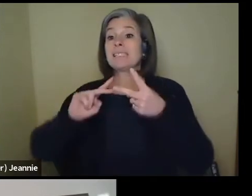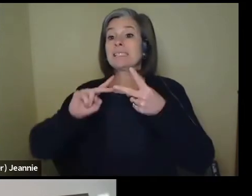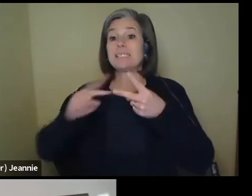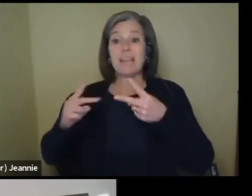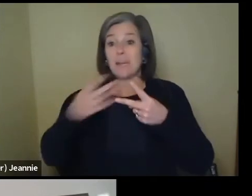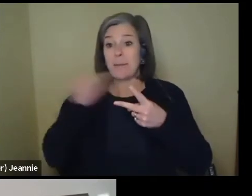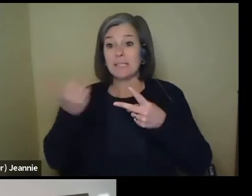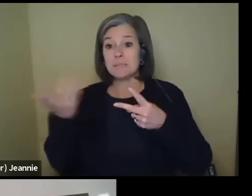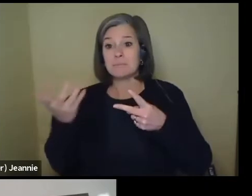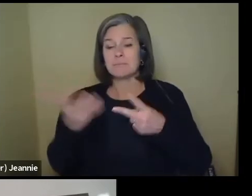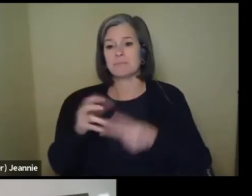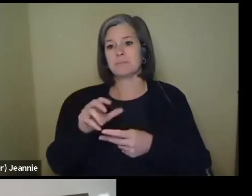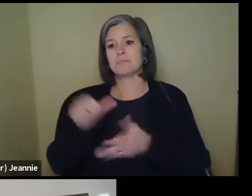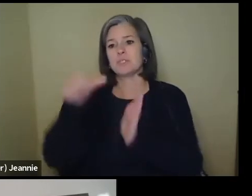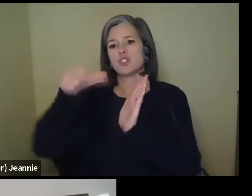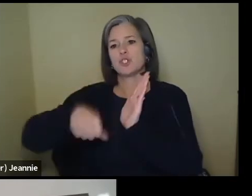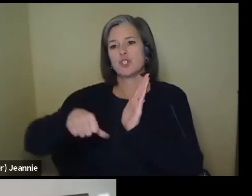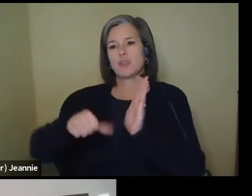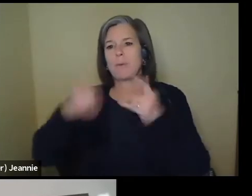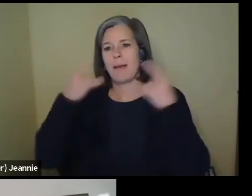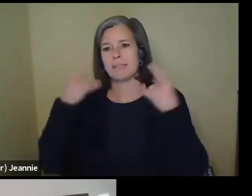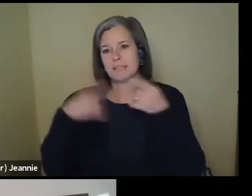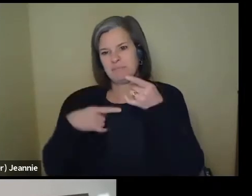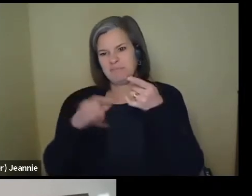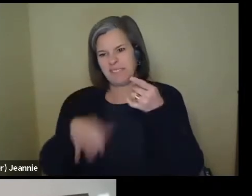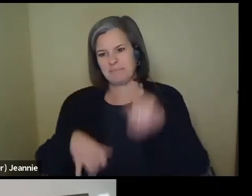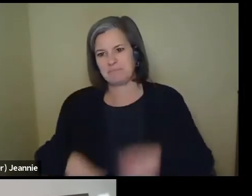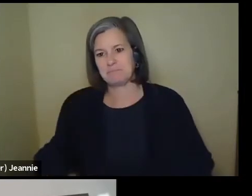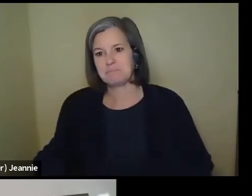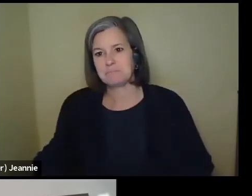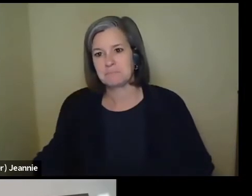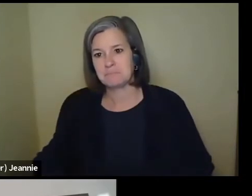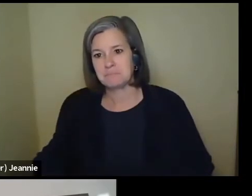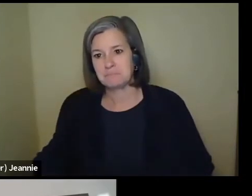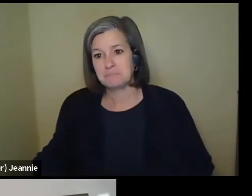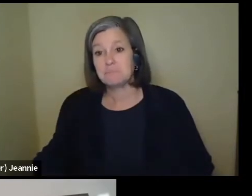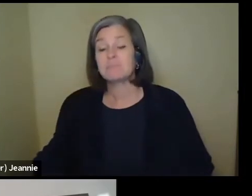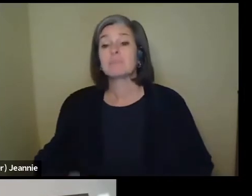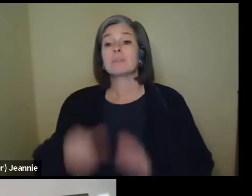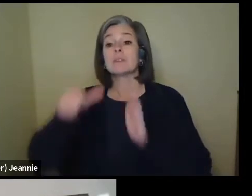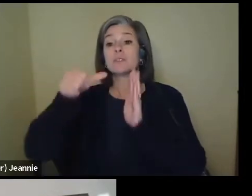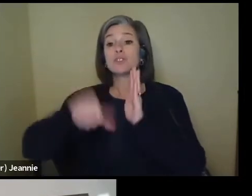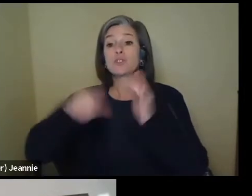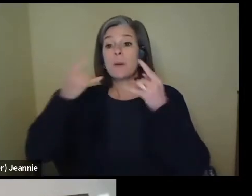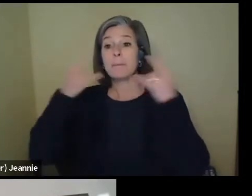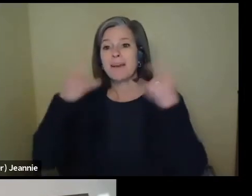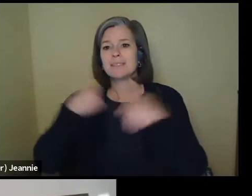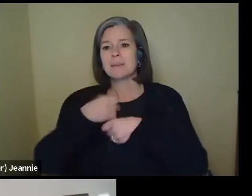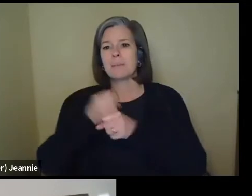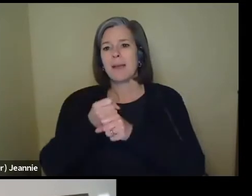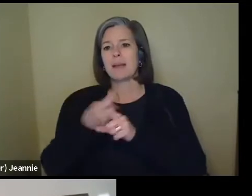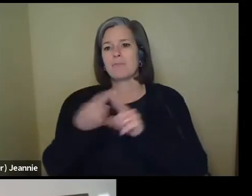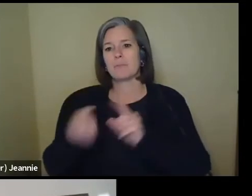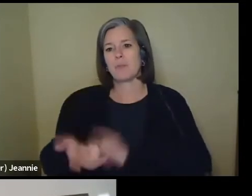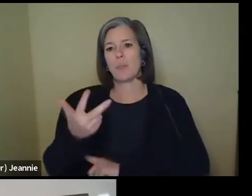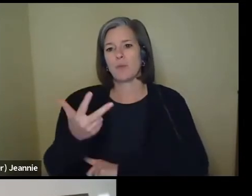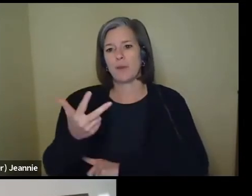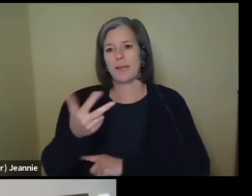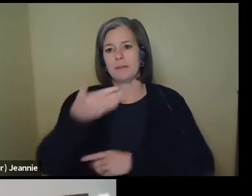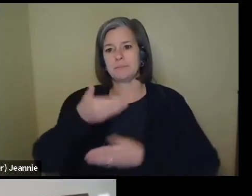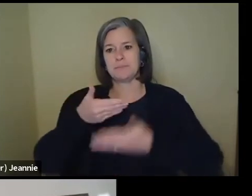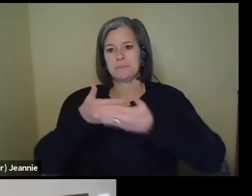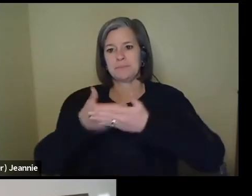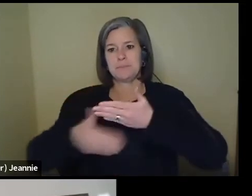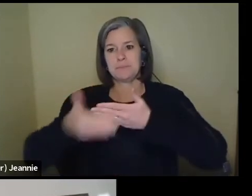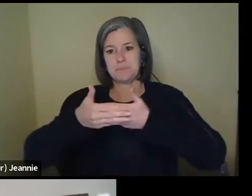be a surgical mask. This is a surgical mask. Surgical masks are made of usually three layers of special